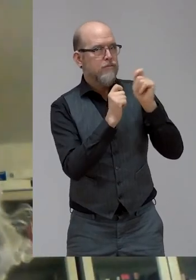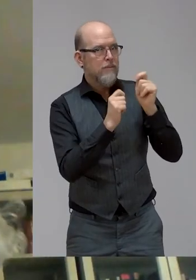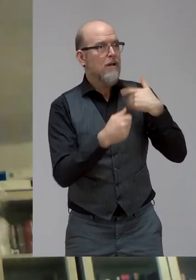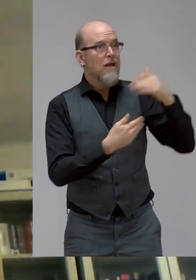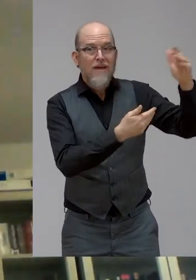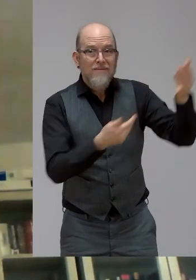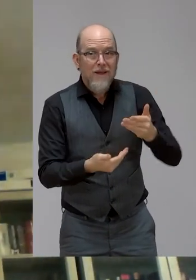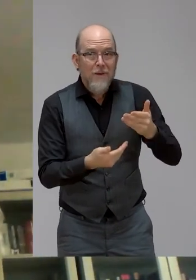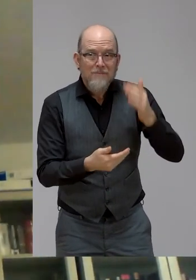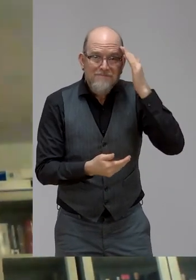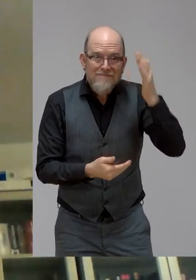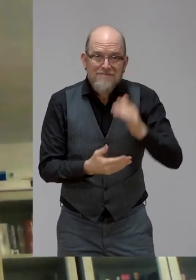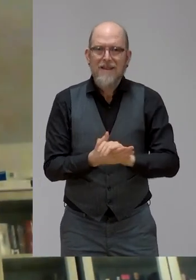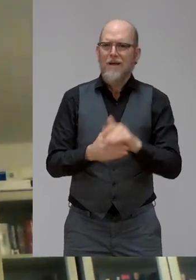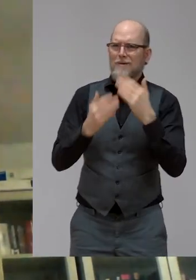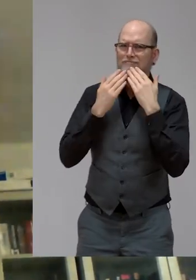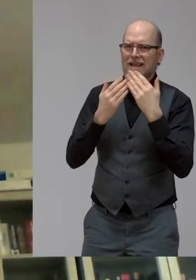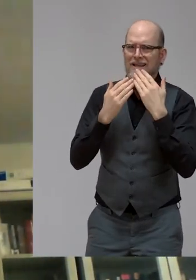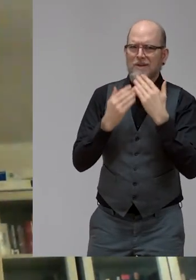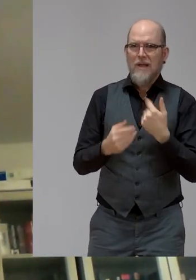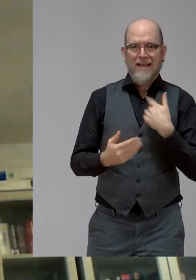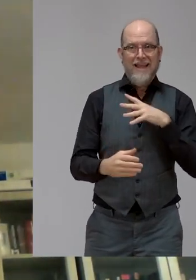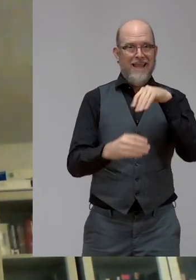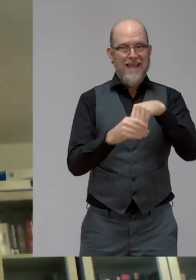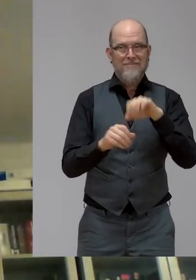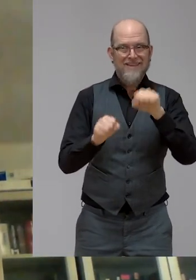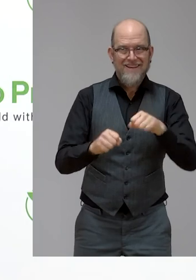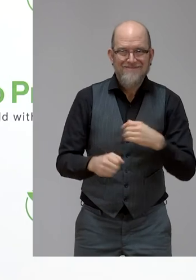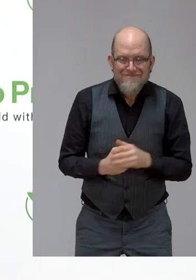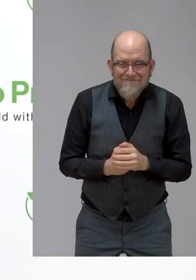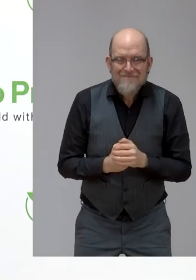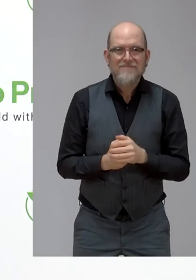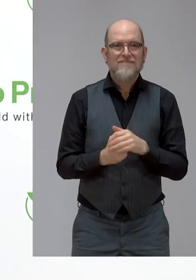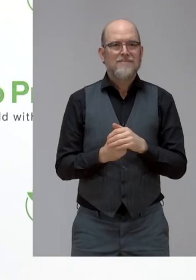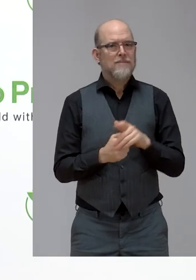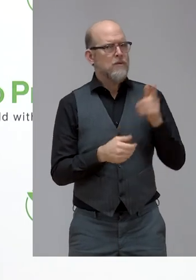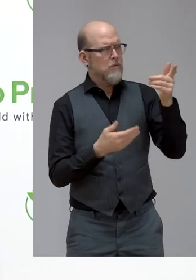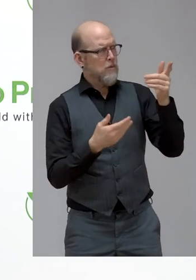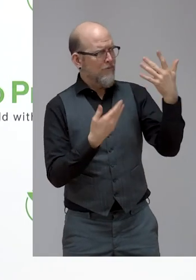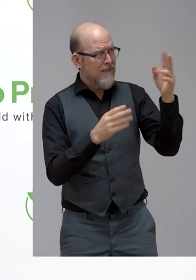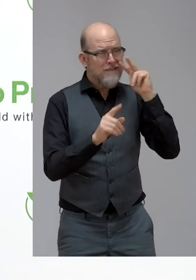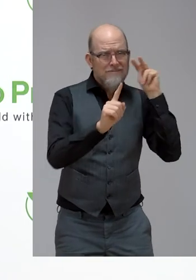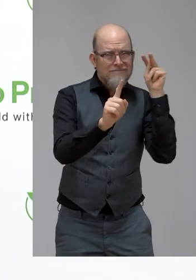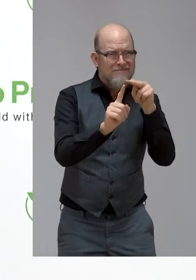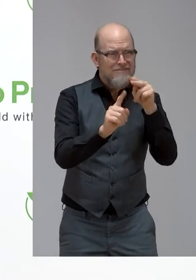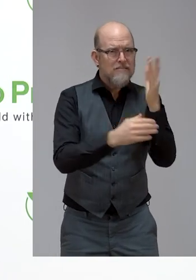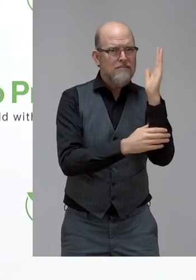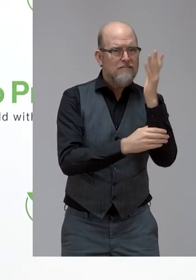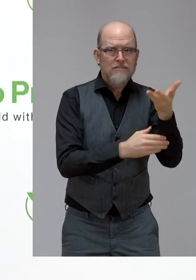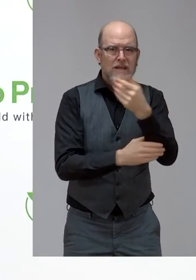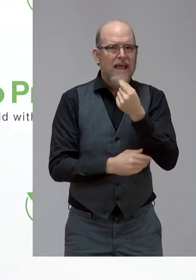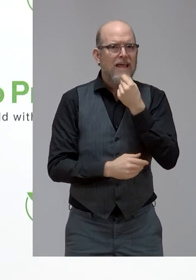Hello, Michael. Thanks for having me with you. Thank you. So, Stefan, we watch this now together. You're in Geneva, I suppose. I'm here in Vienna.